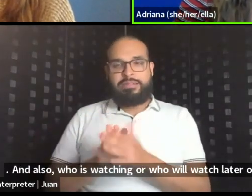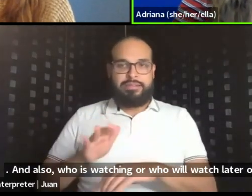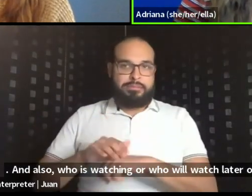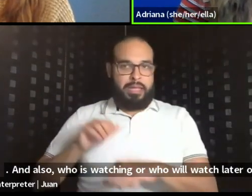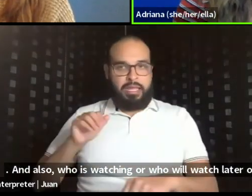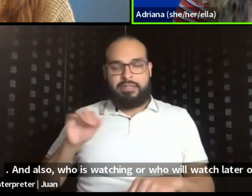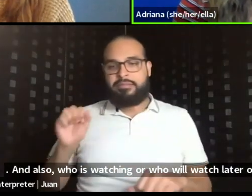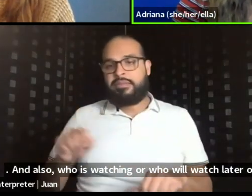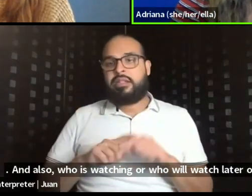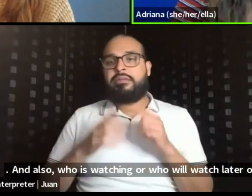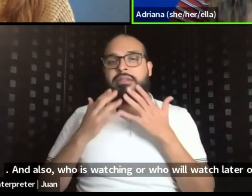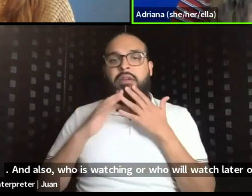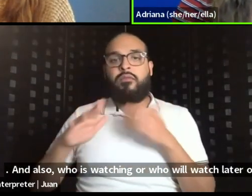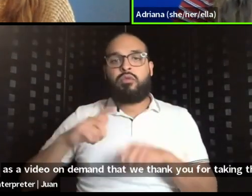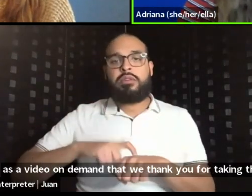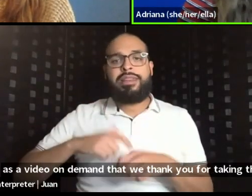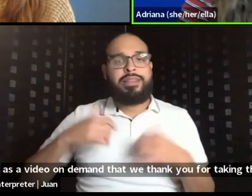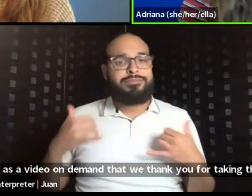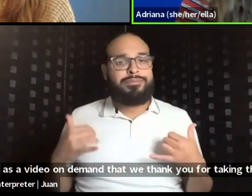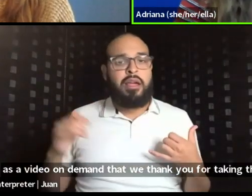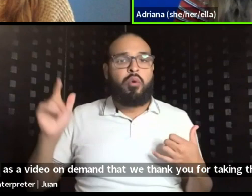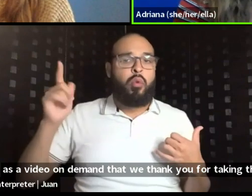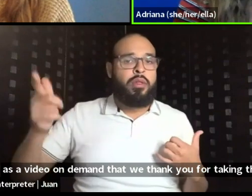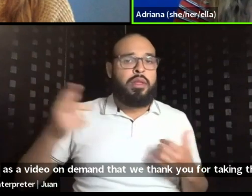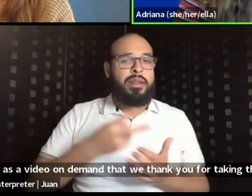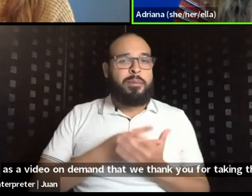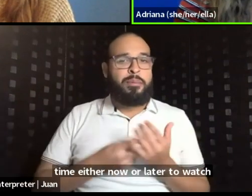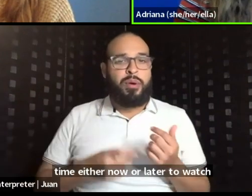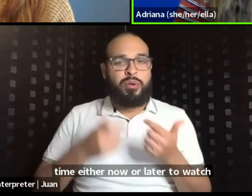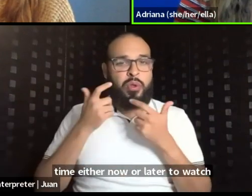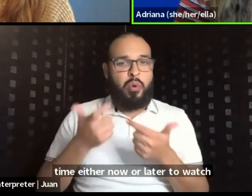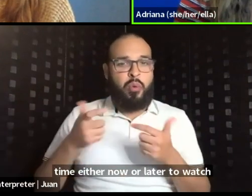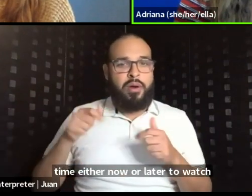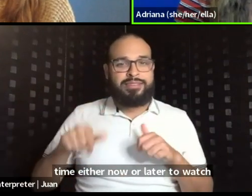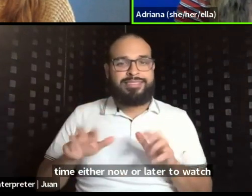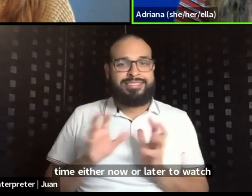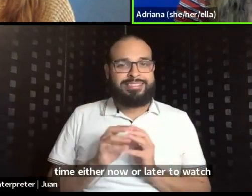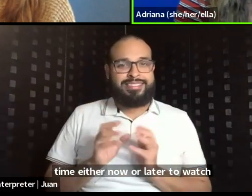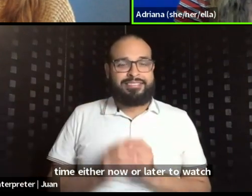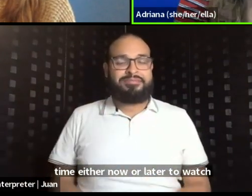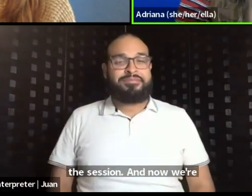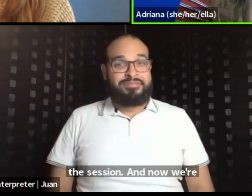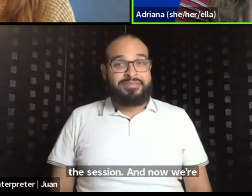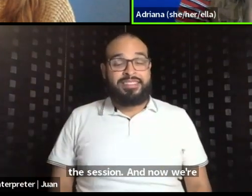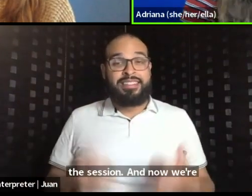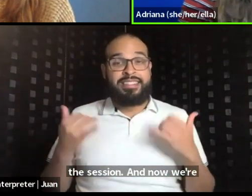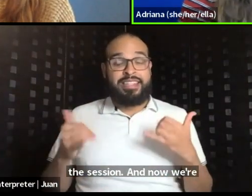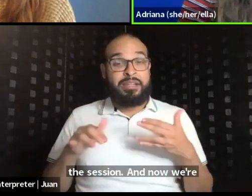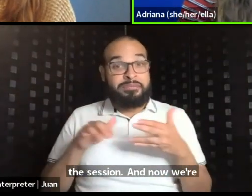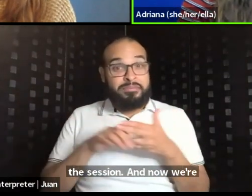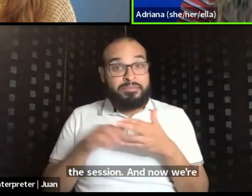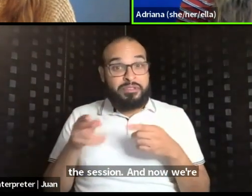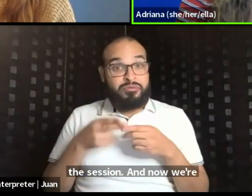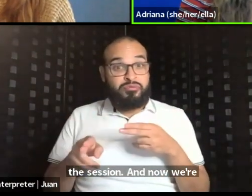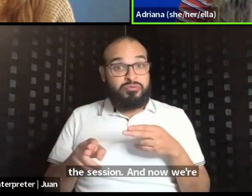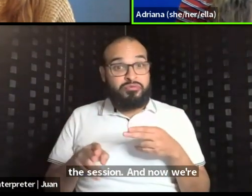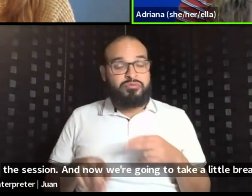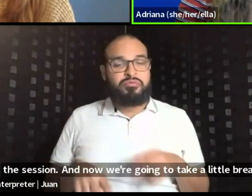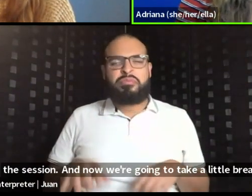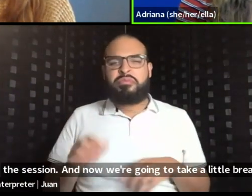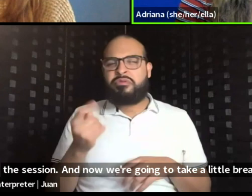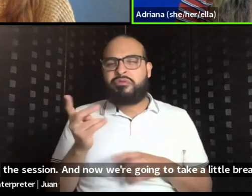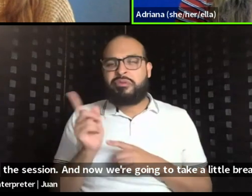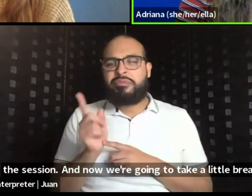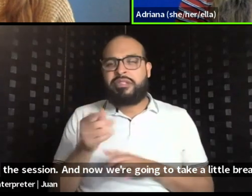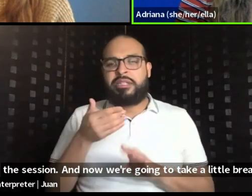for taking the time either now or later to watch the session. And now we're going to take a little break. We're going to take a couple of